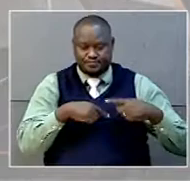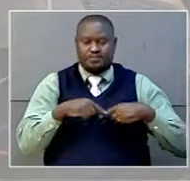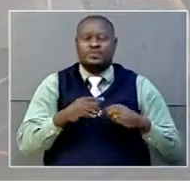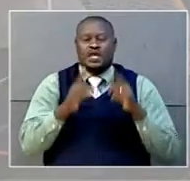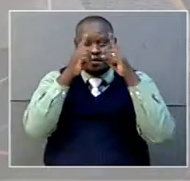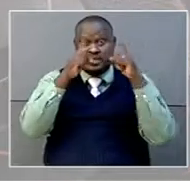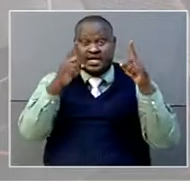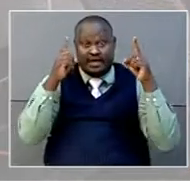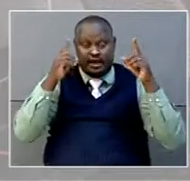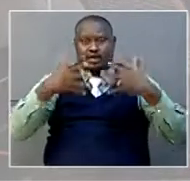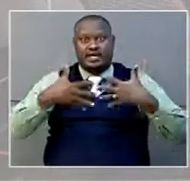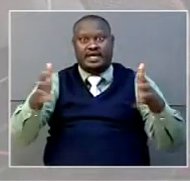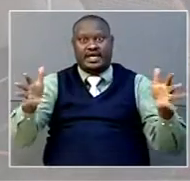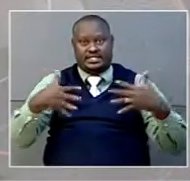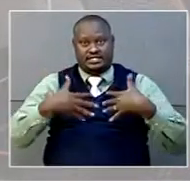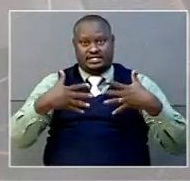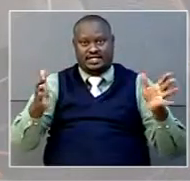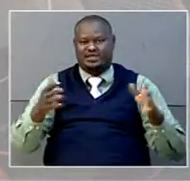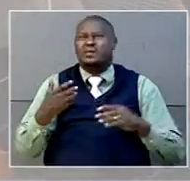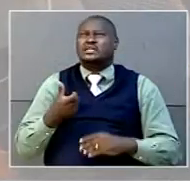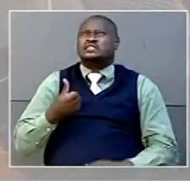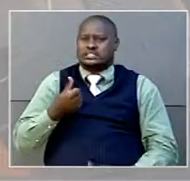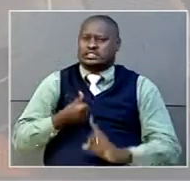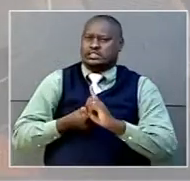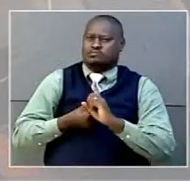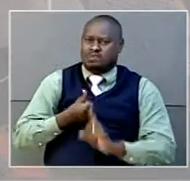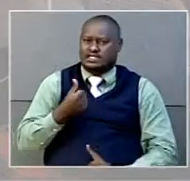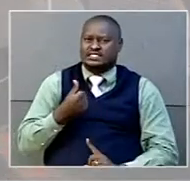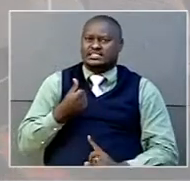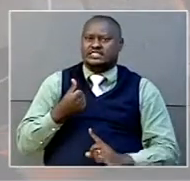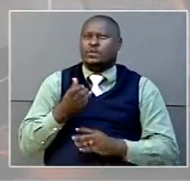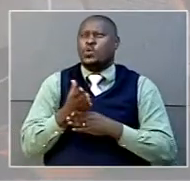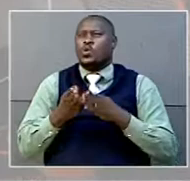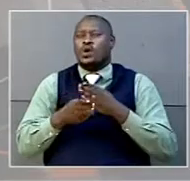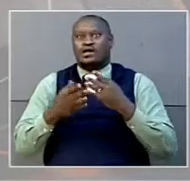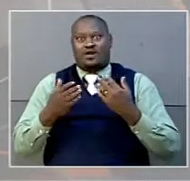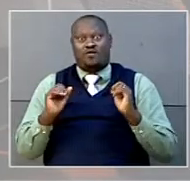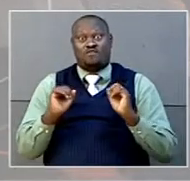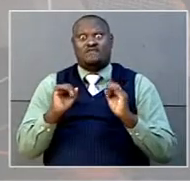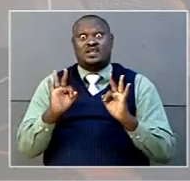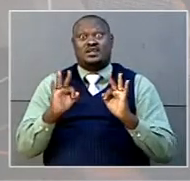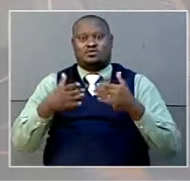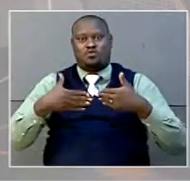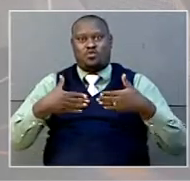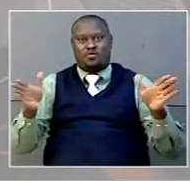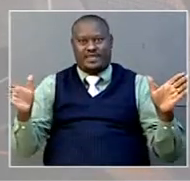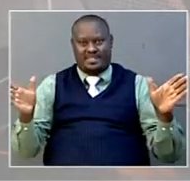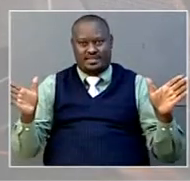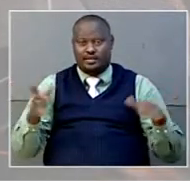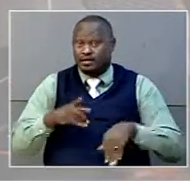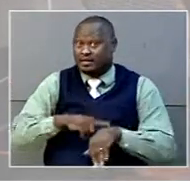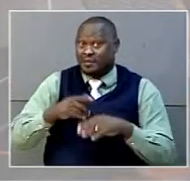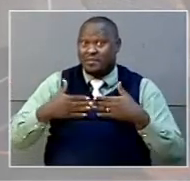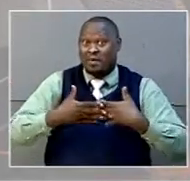main gate, which has taken six months of reconstruction, has been officially opened. Now, while opening